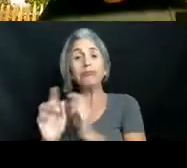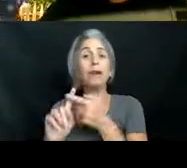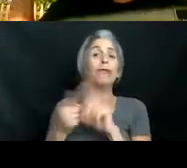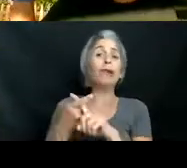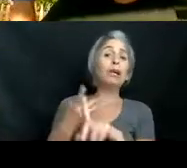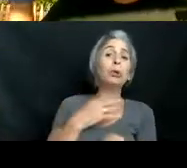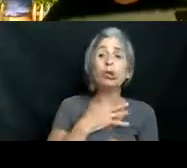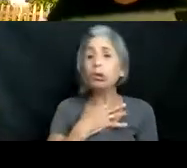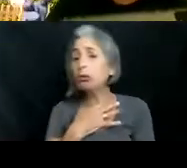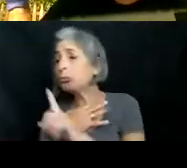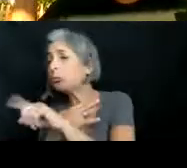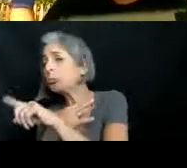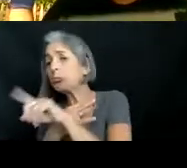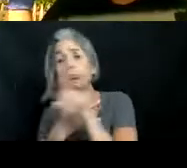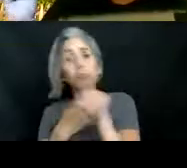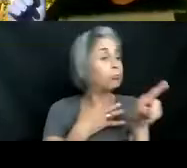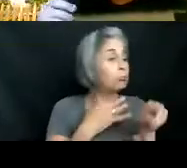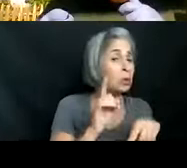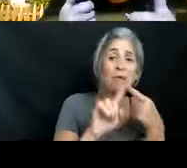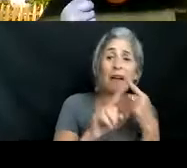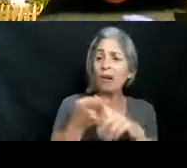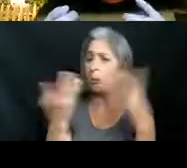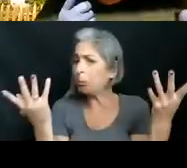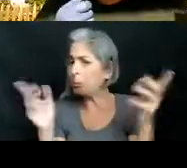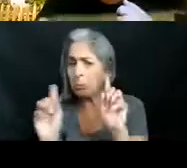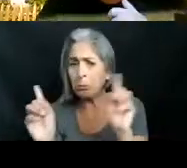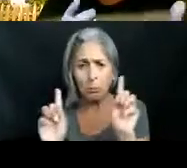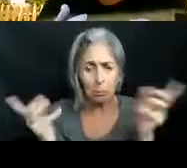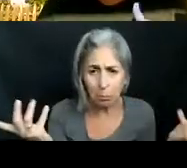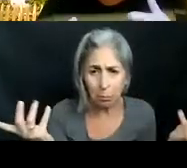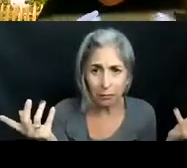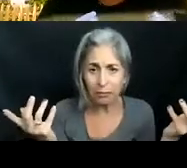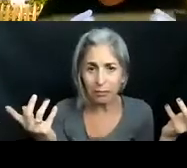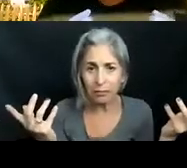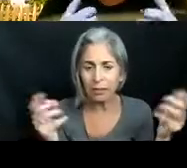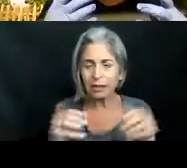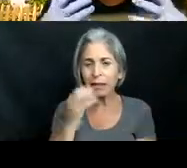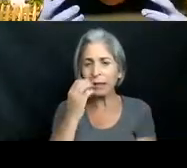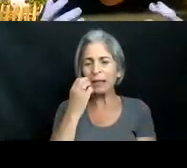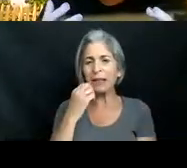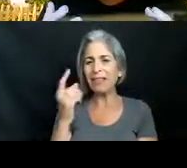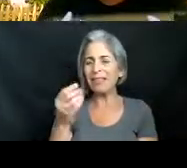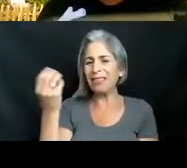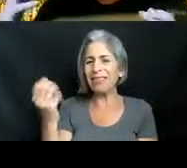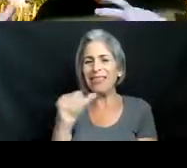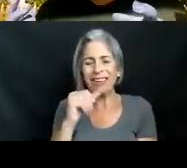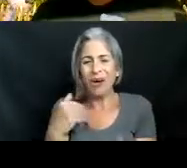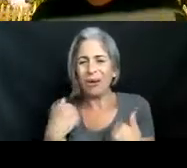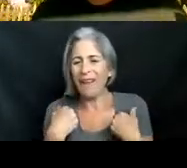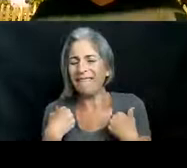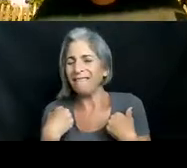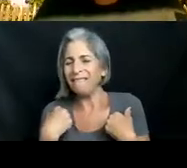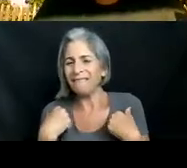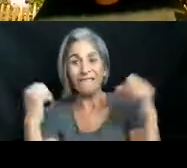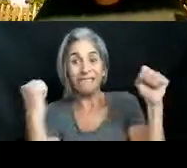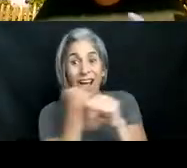I wonder what happened. Oh, my other friend is gone. I wonder what happened. And you could really just pick them off one right after the other because they don't have any sort of fight or